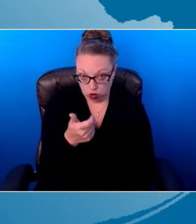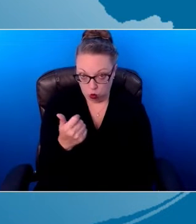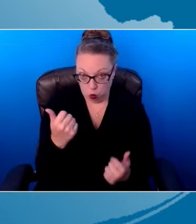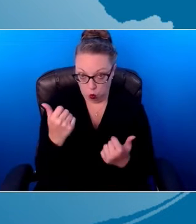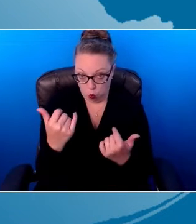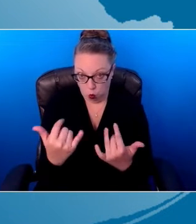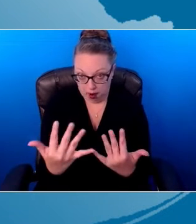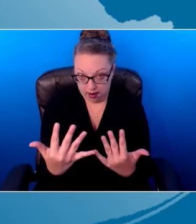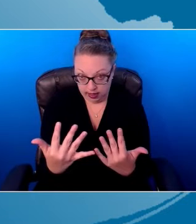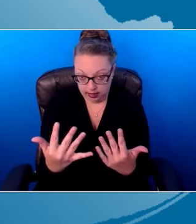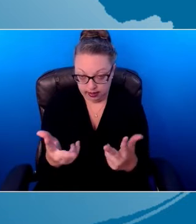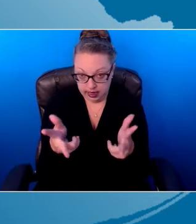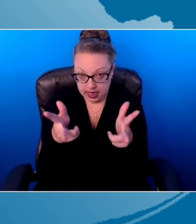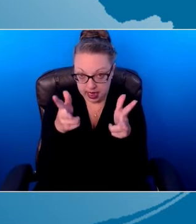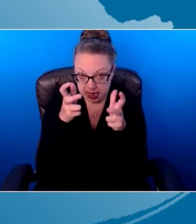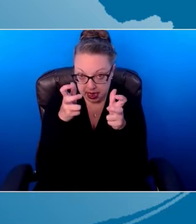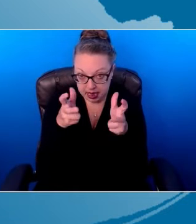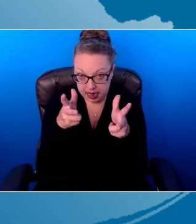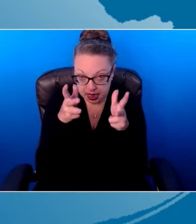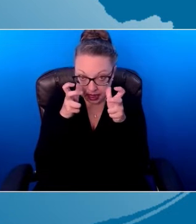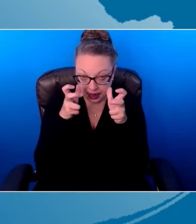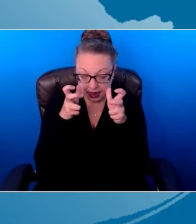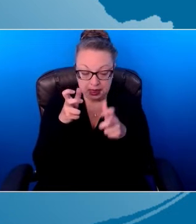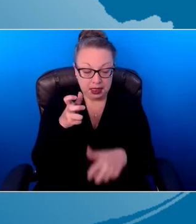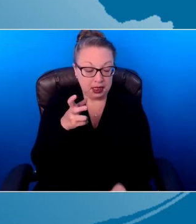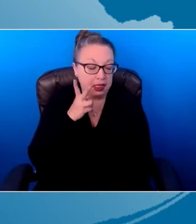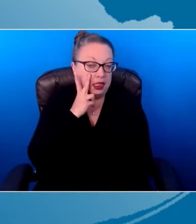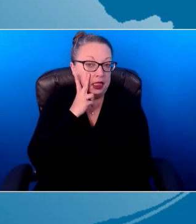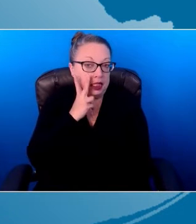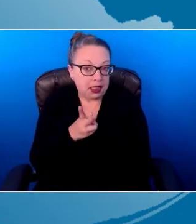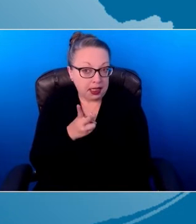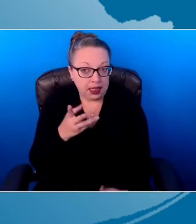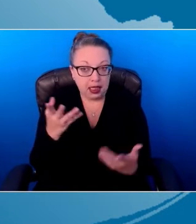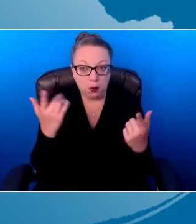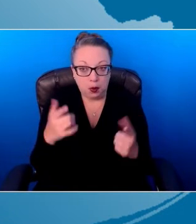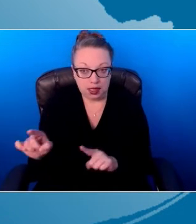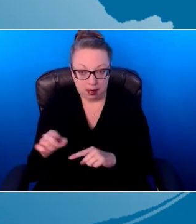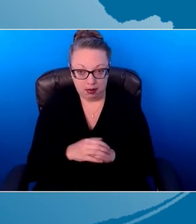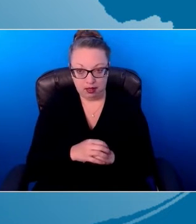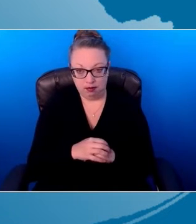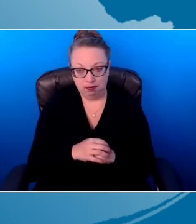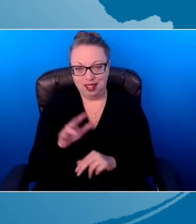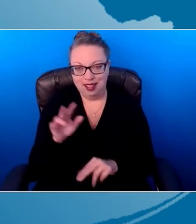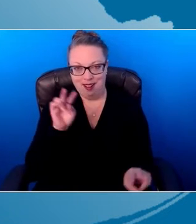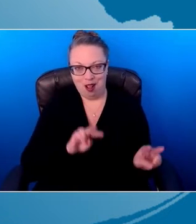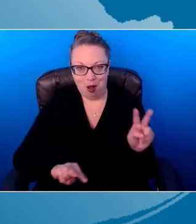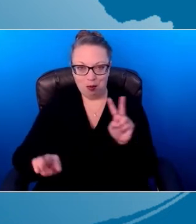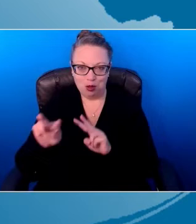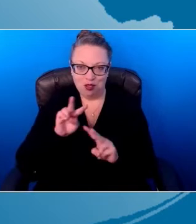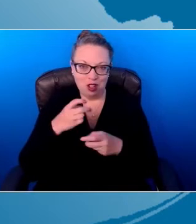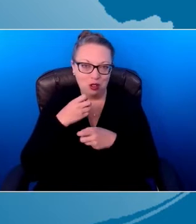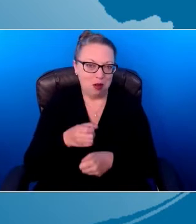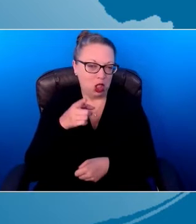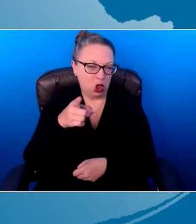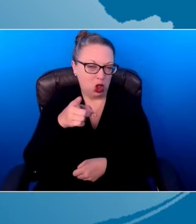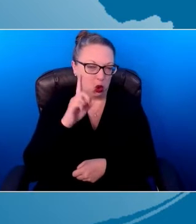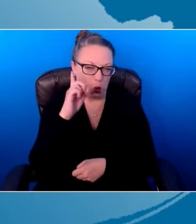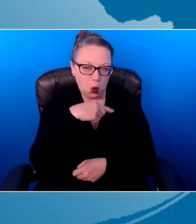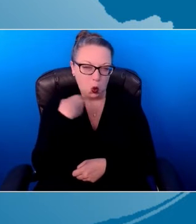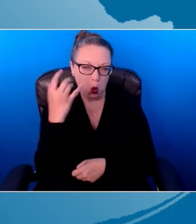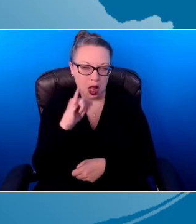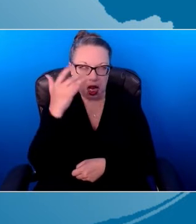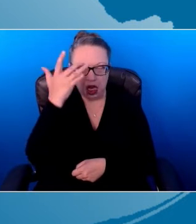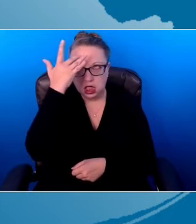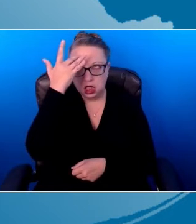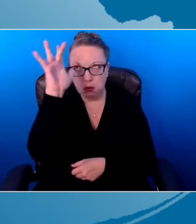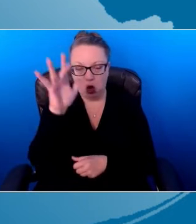see what they're doing. Observation makes you look really smart. Because you are seeing in the real life moment